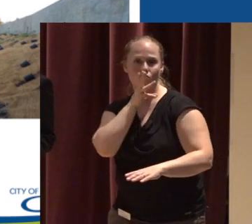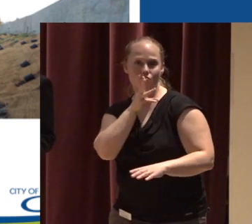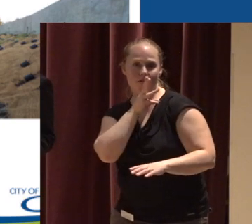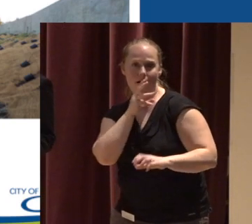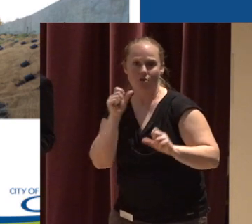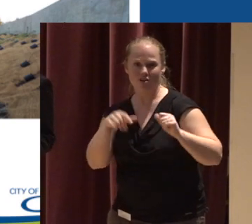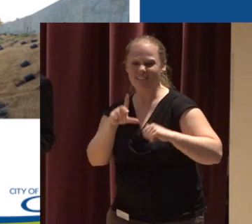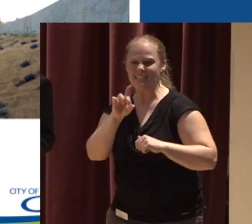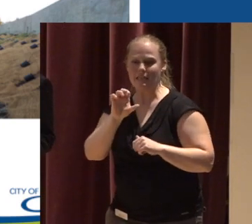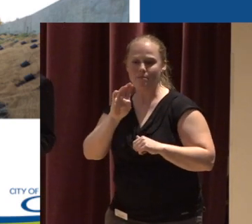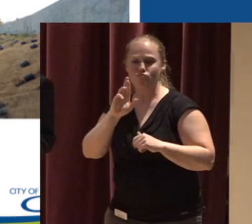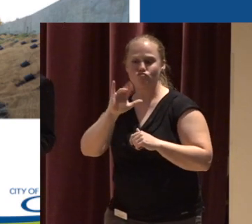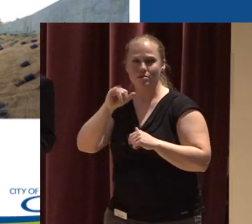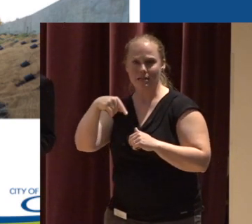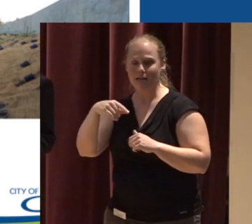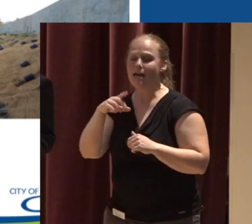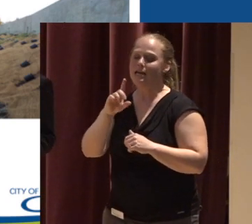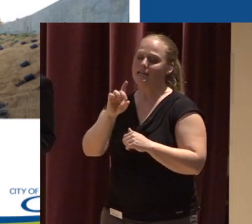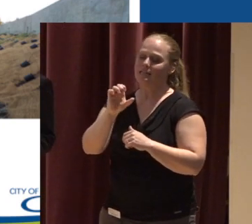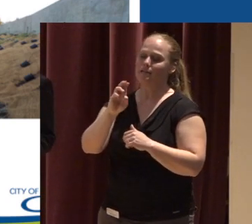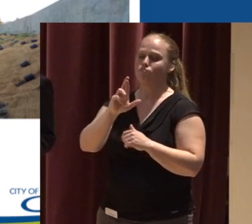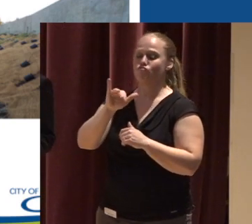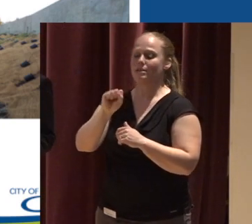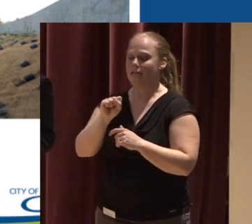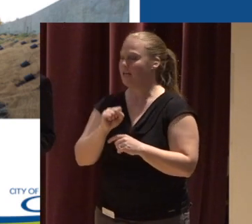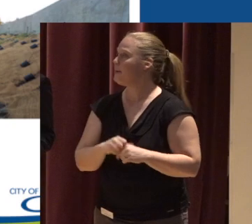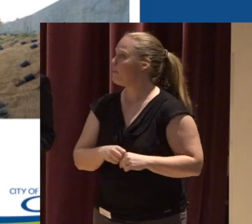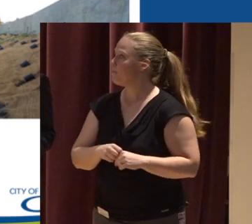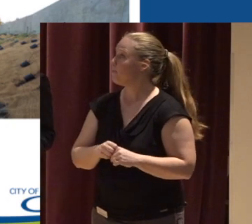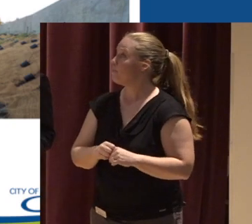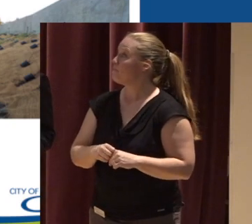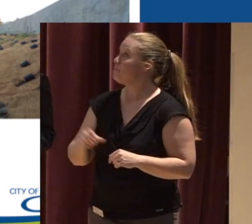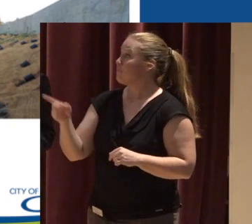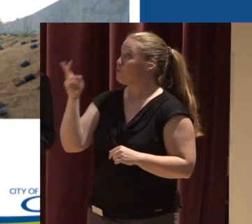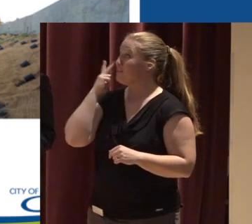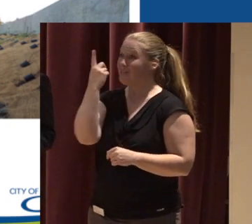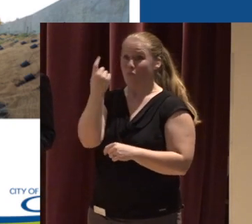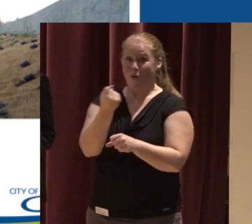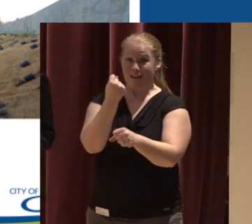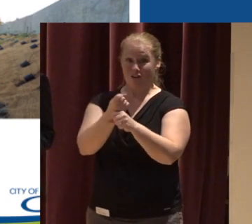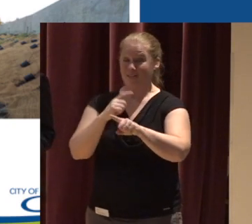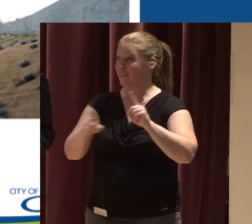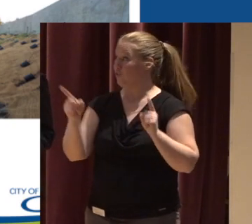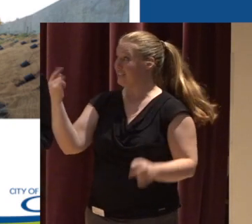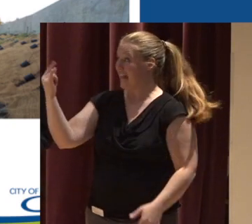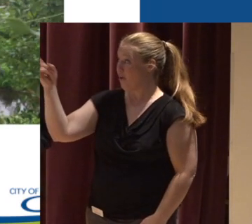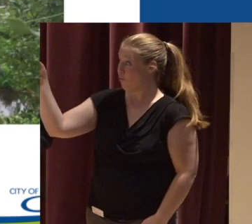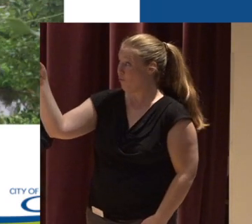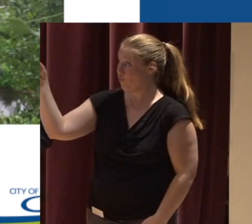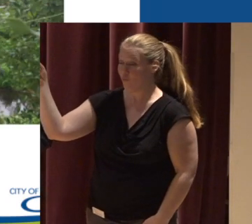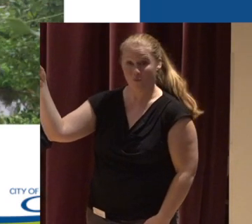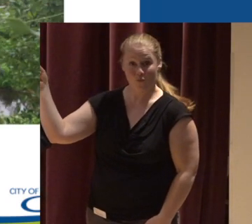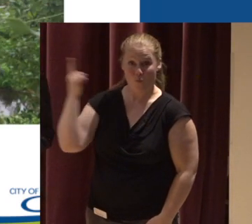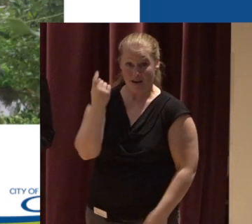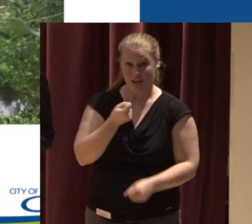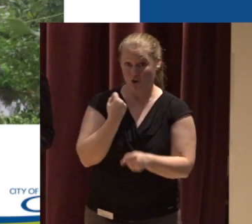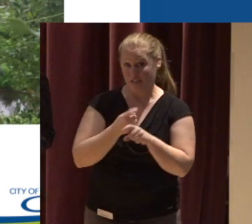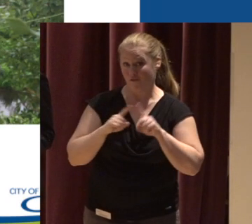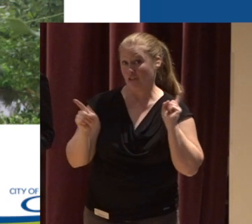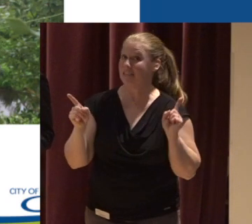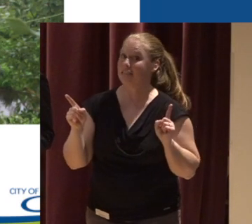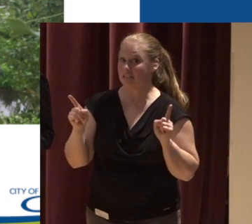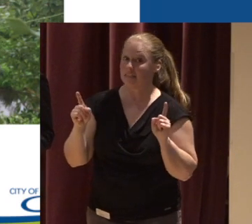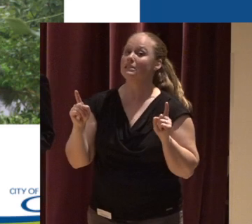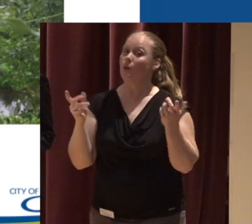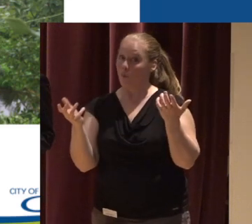So this was in 2016 when it was planted And in just one year this is what it looks like Okay, so this